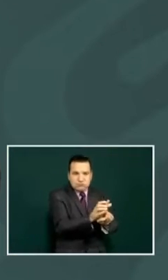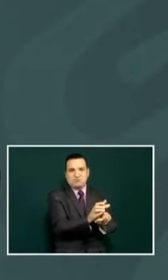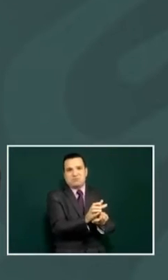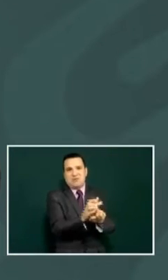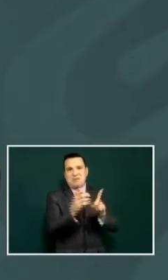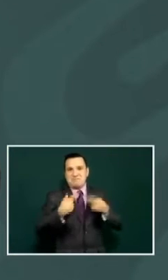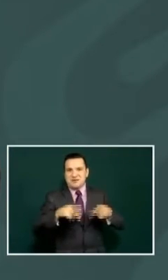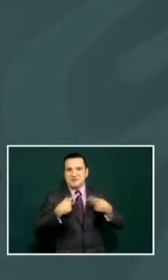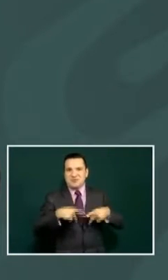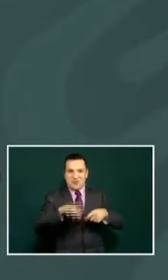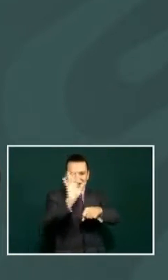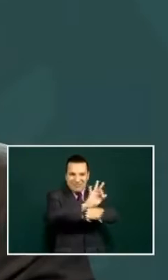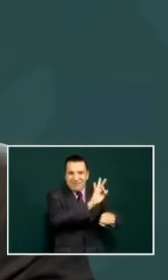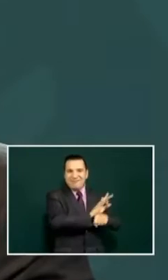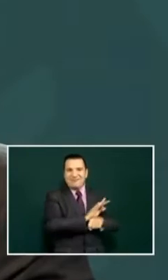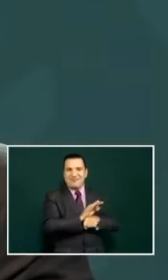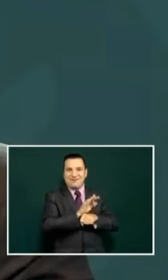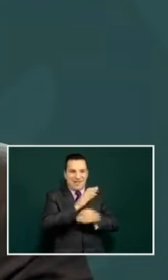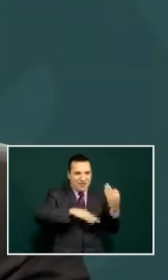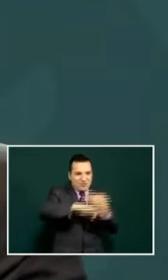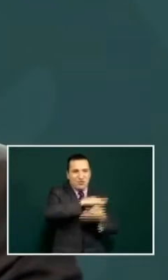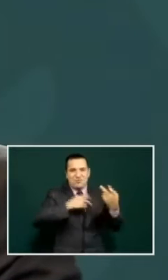like defenders